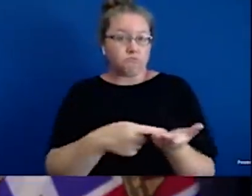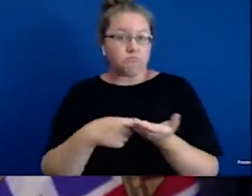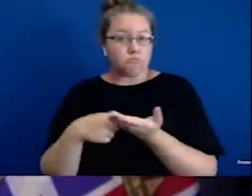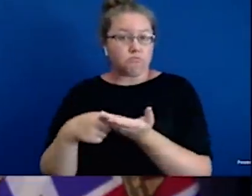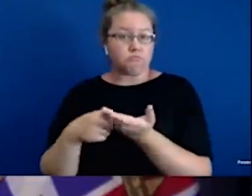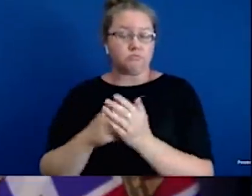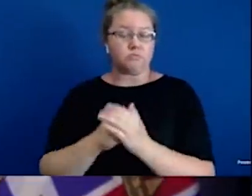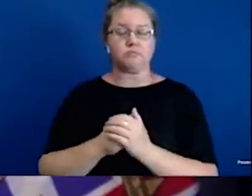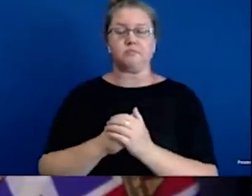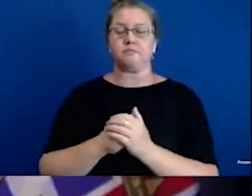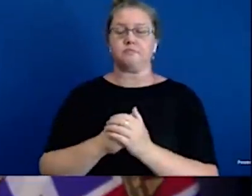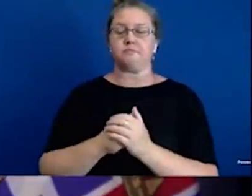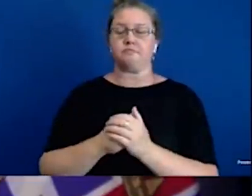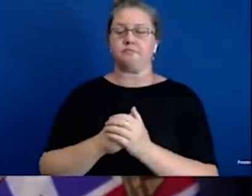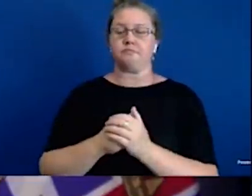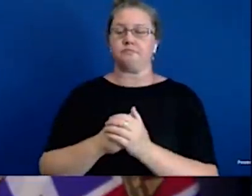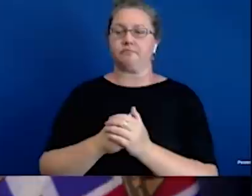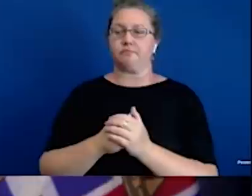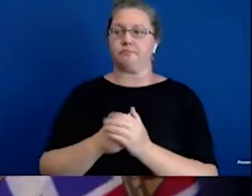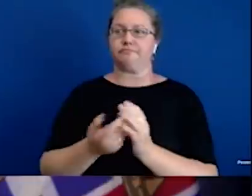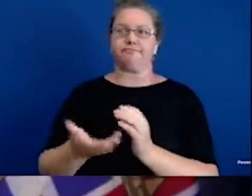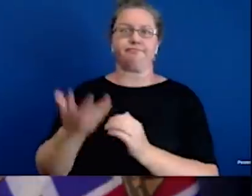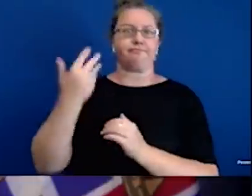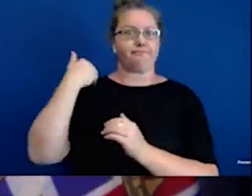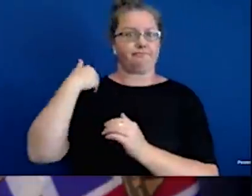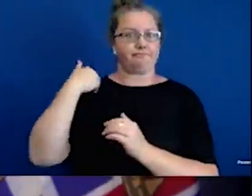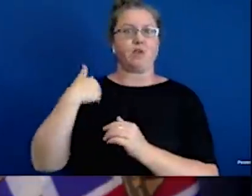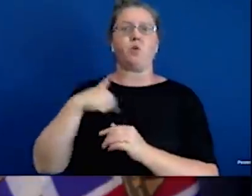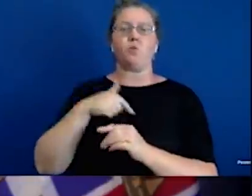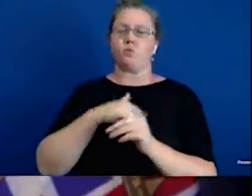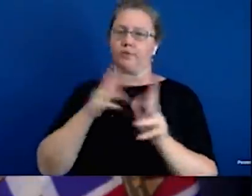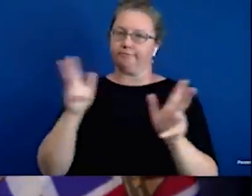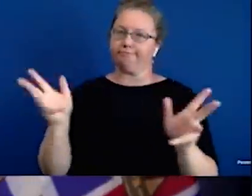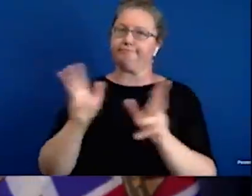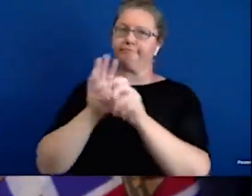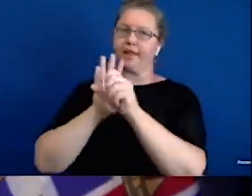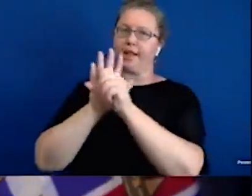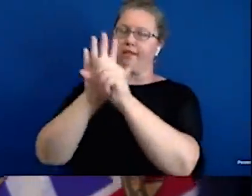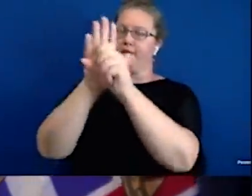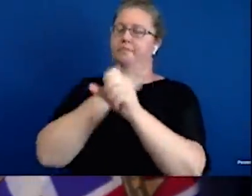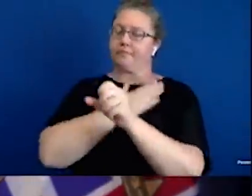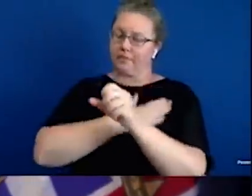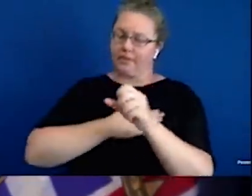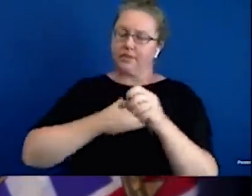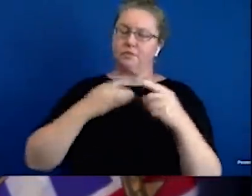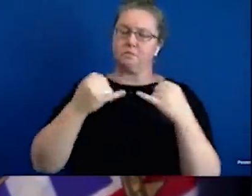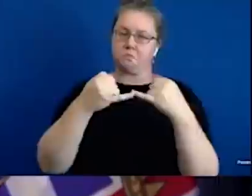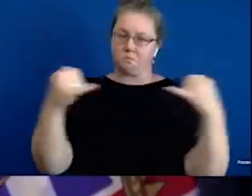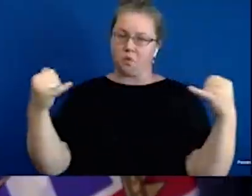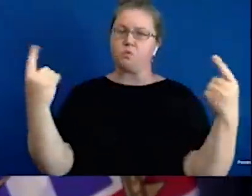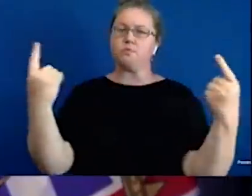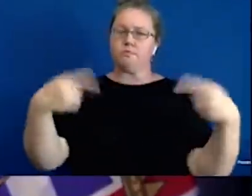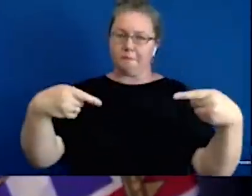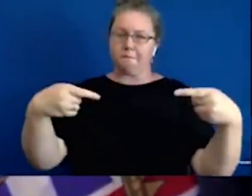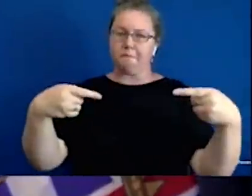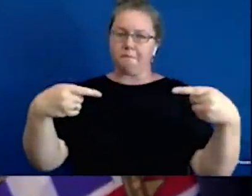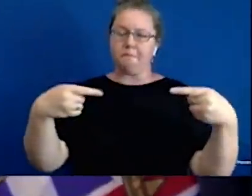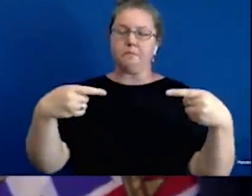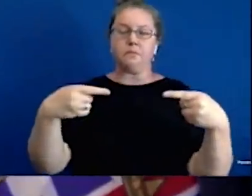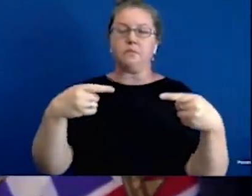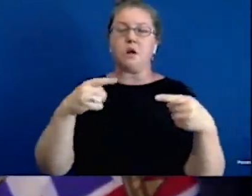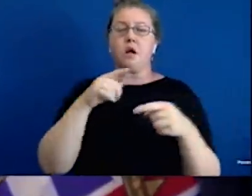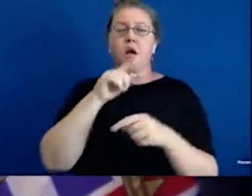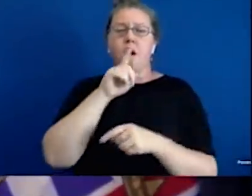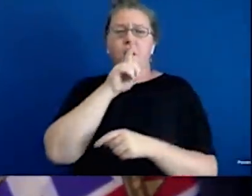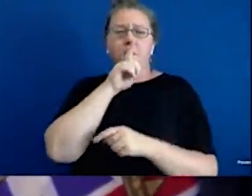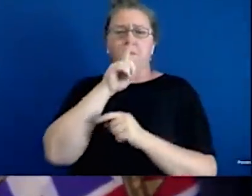And what we have, we early on advocated for closing the border, recognizing the risk that we were running, not just